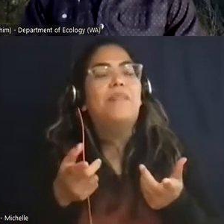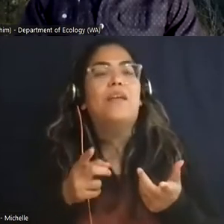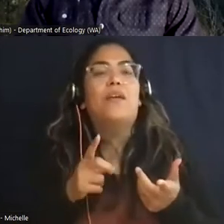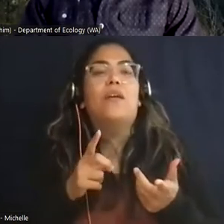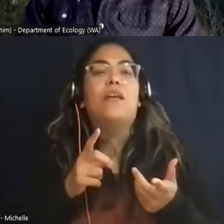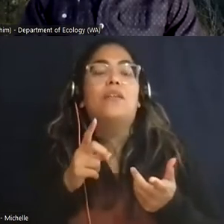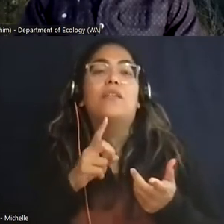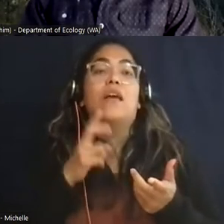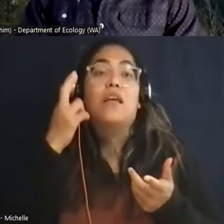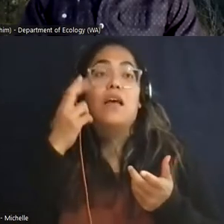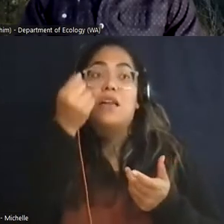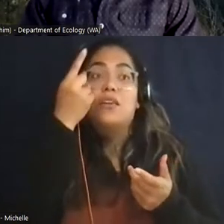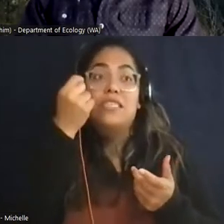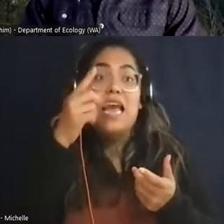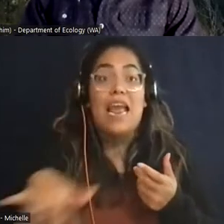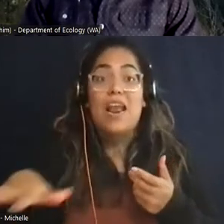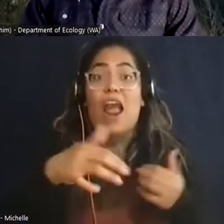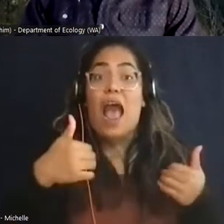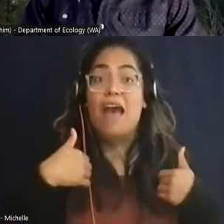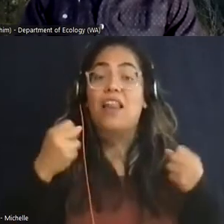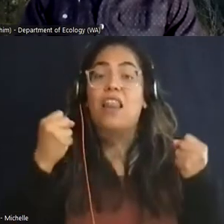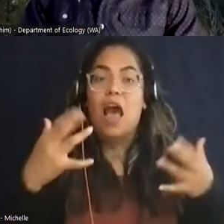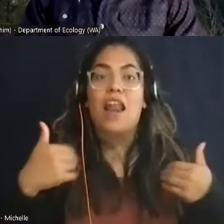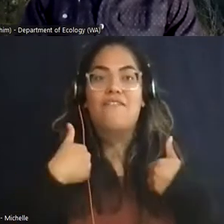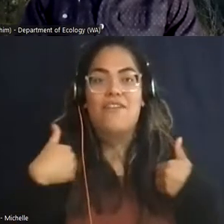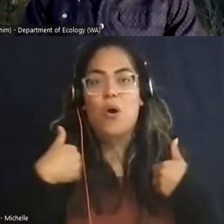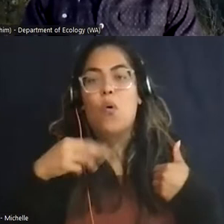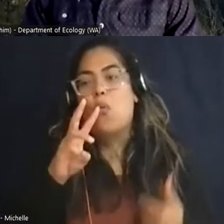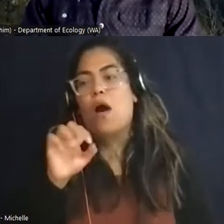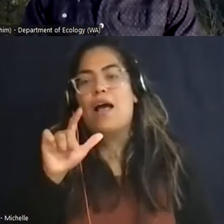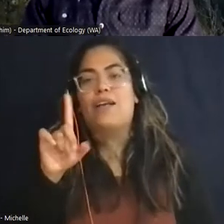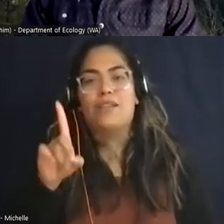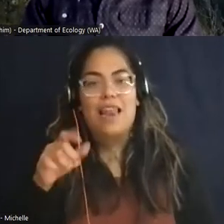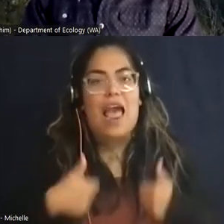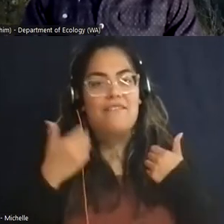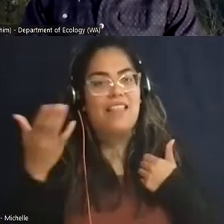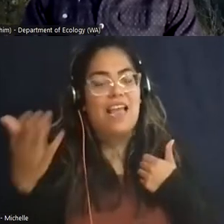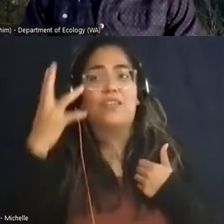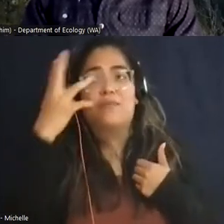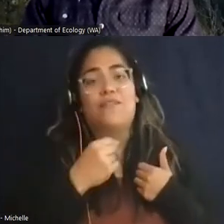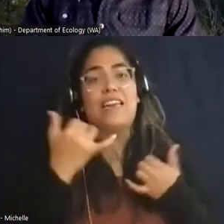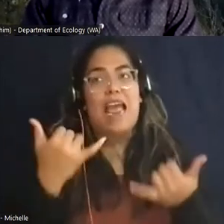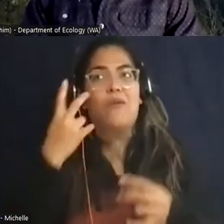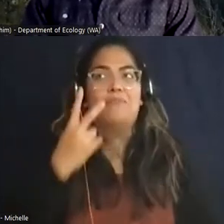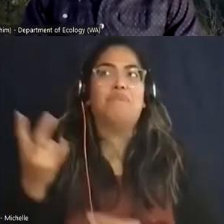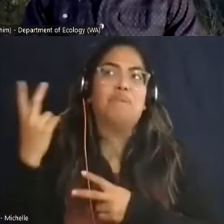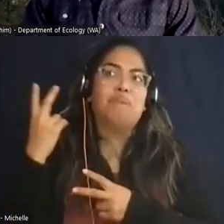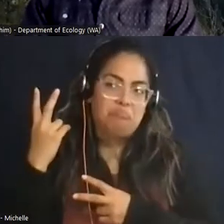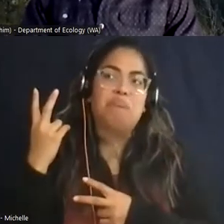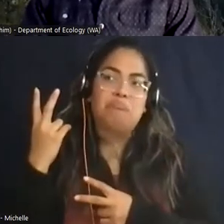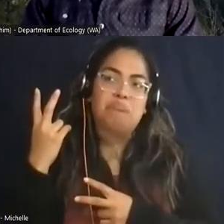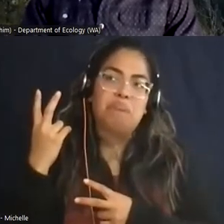wildlife there and it's beautiful and um now thinking back to it i have an reflective moment i